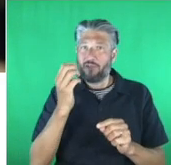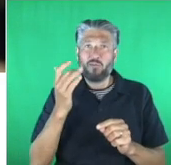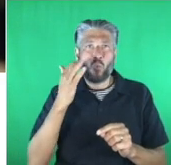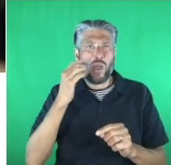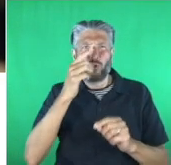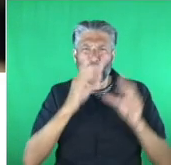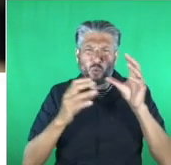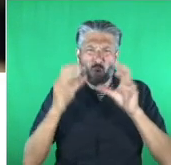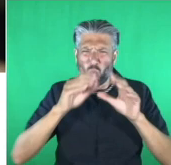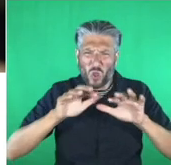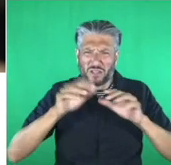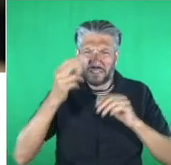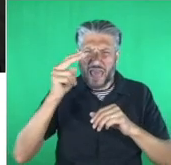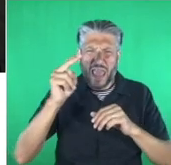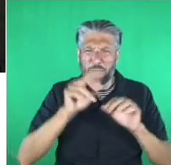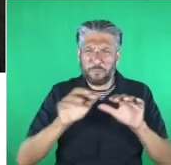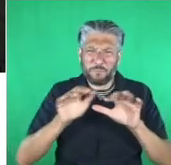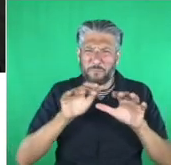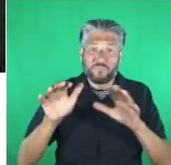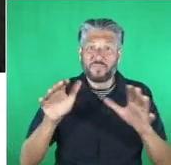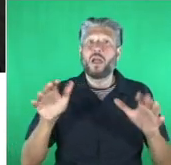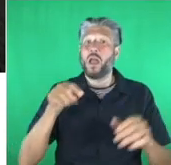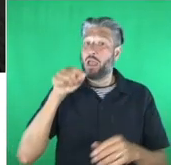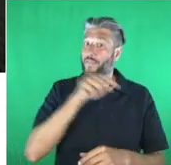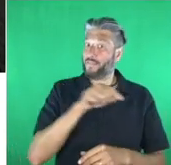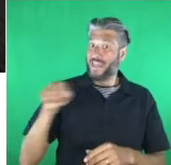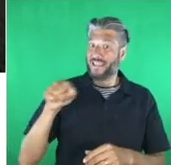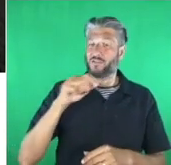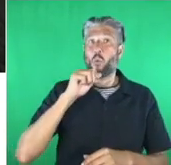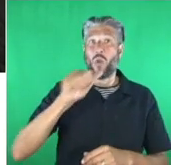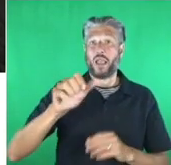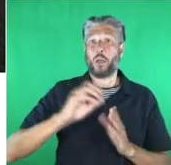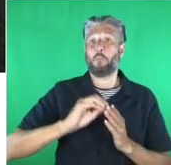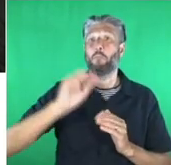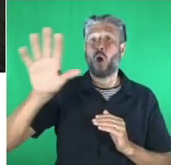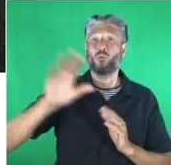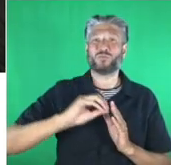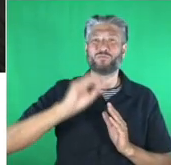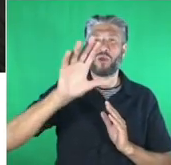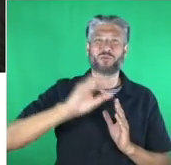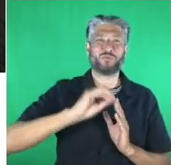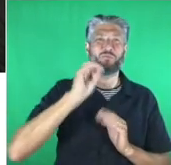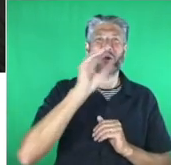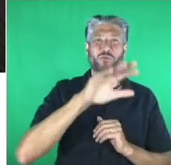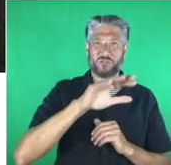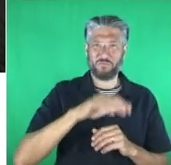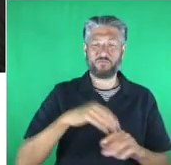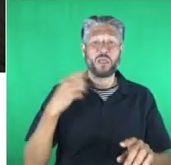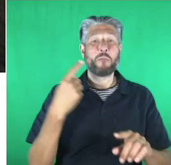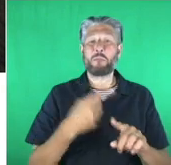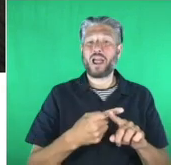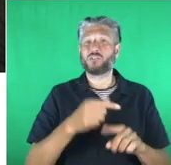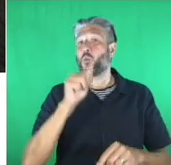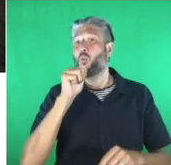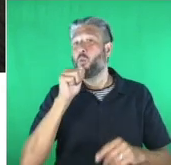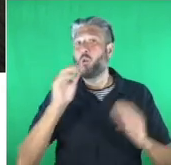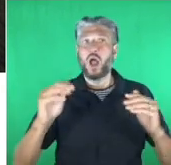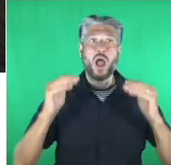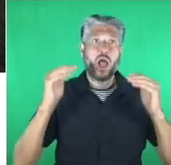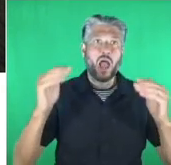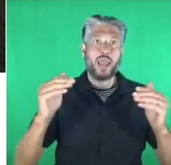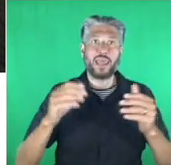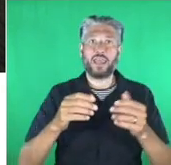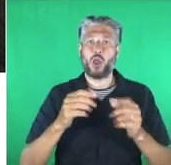winners after the event they're going to be sent in the post we're also sending certificates to all our winners all our highly commended and all our finalists so congratulations